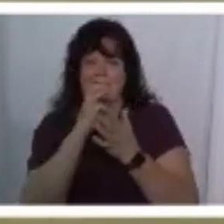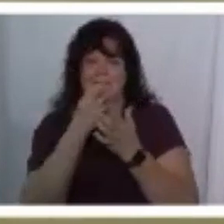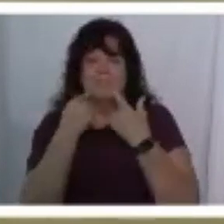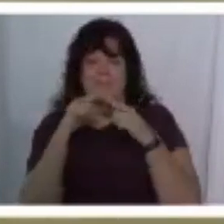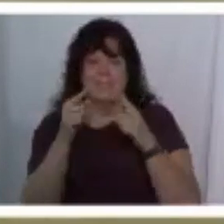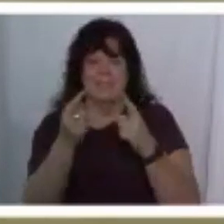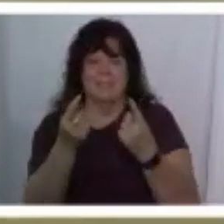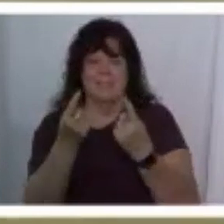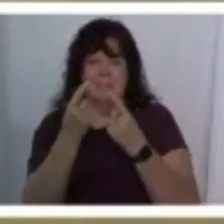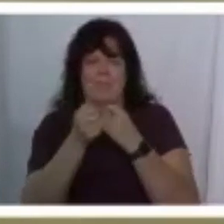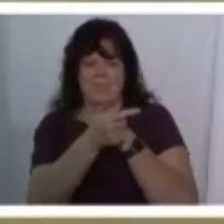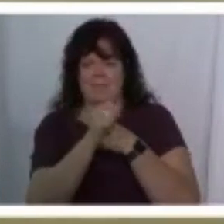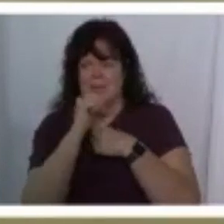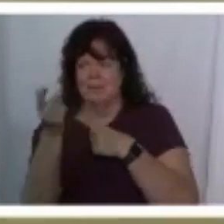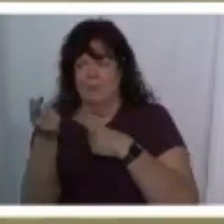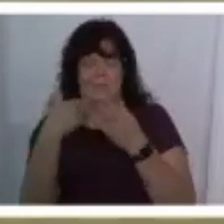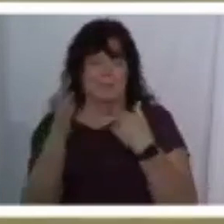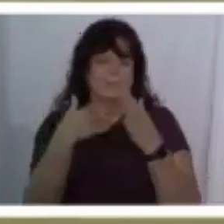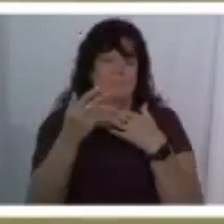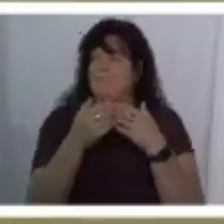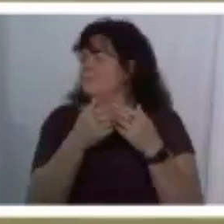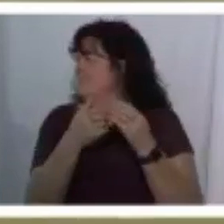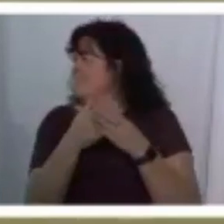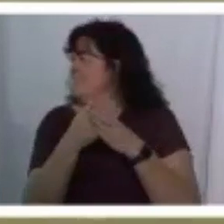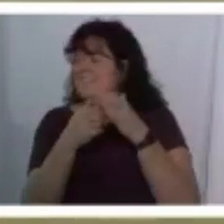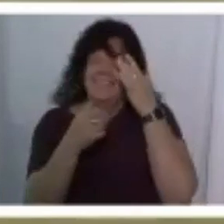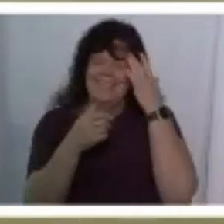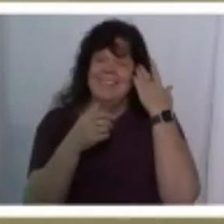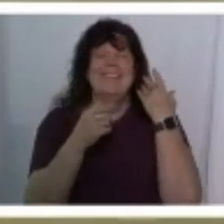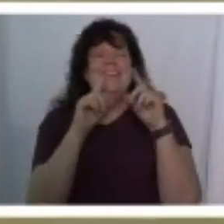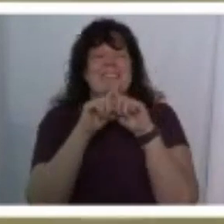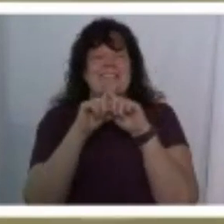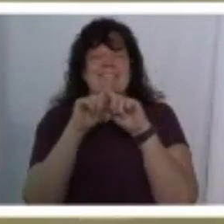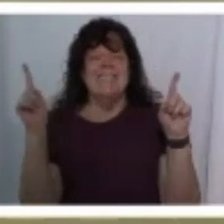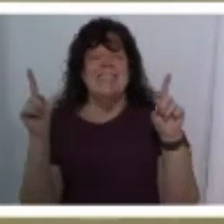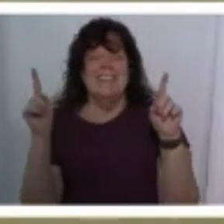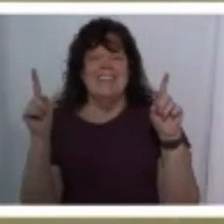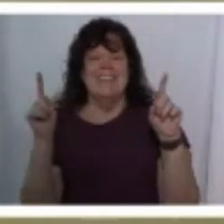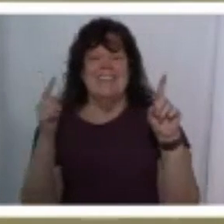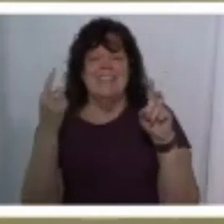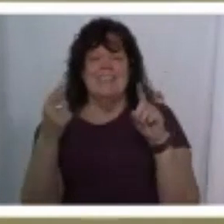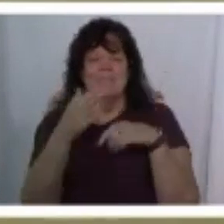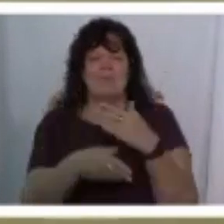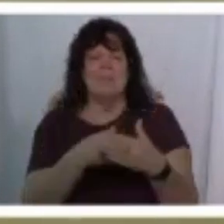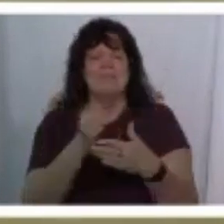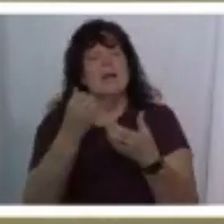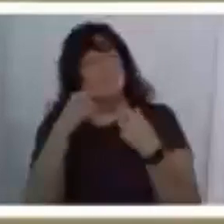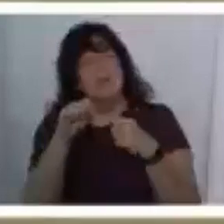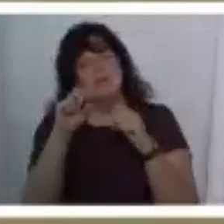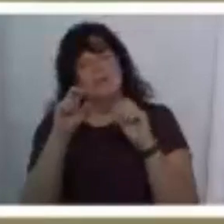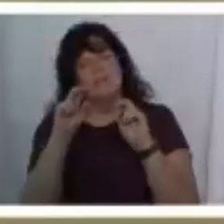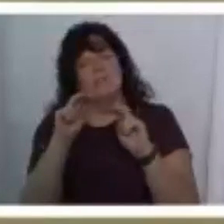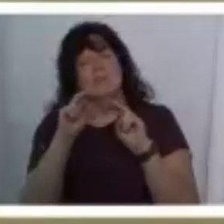and then they're not here um i don't know anybody but anyway so they always invite me so i started watching it